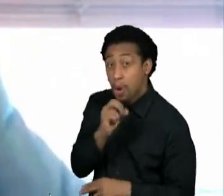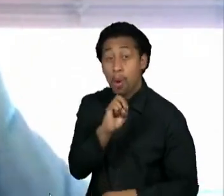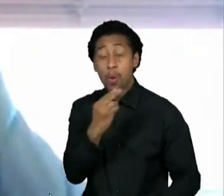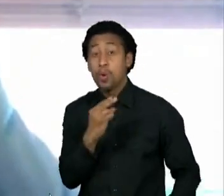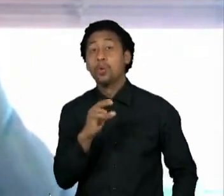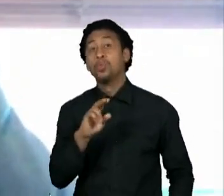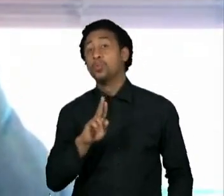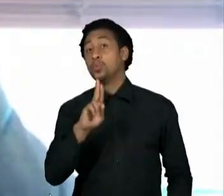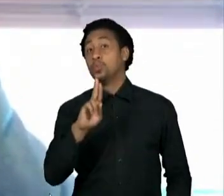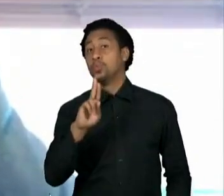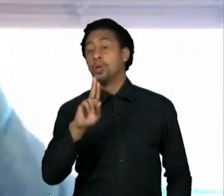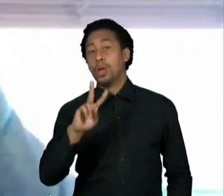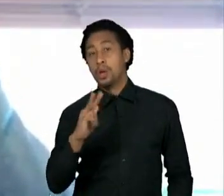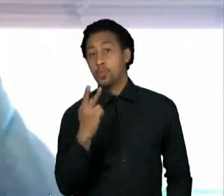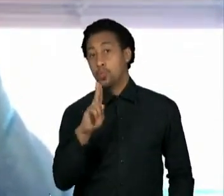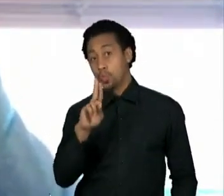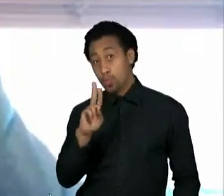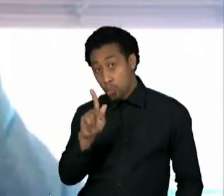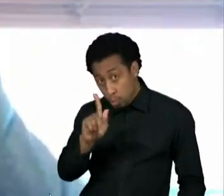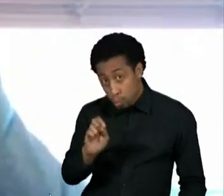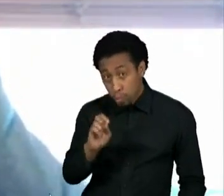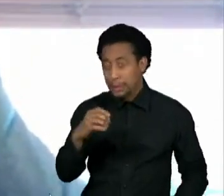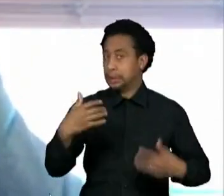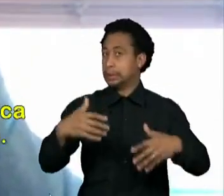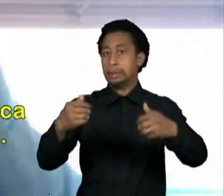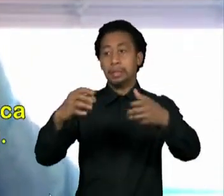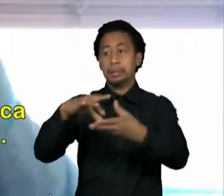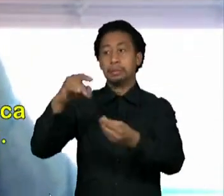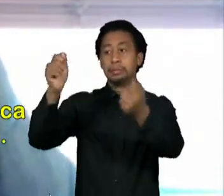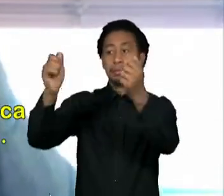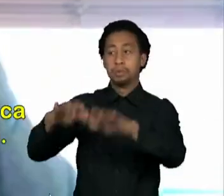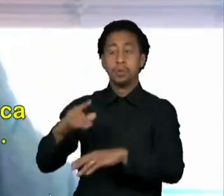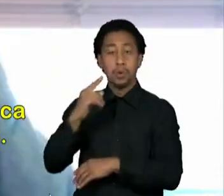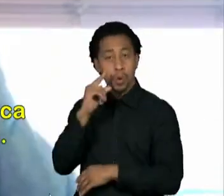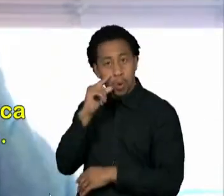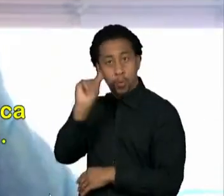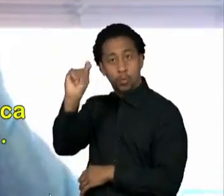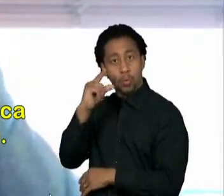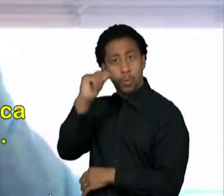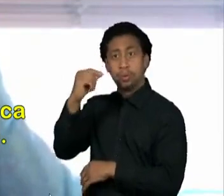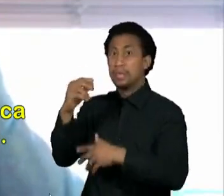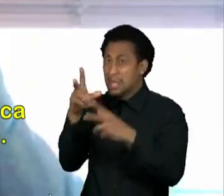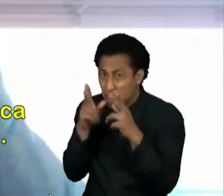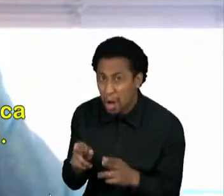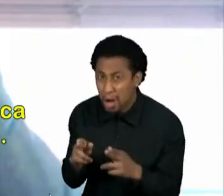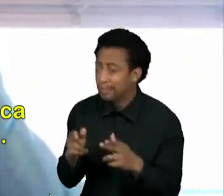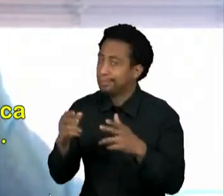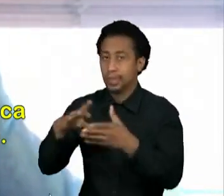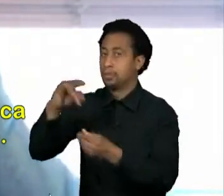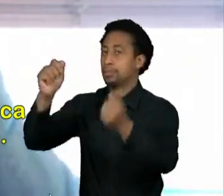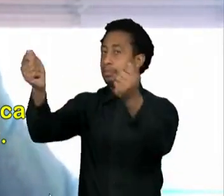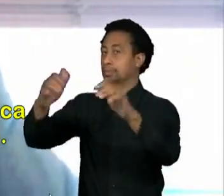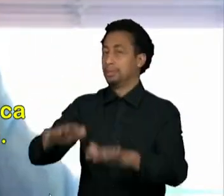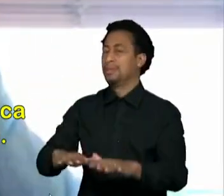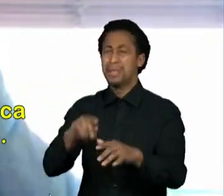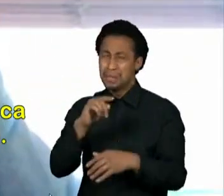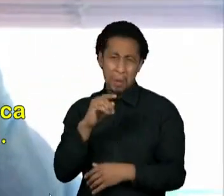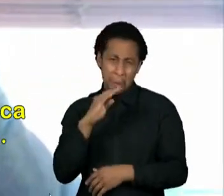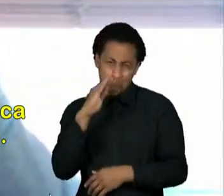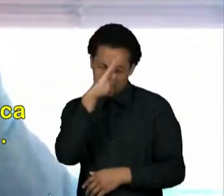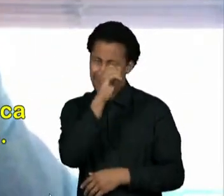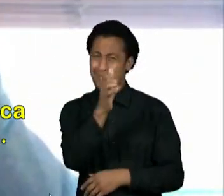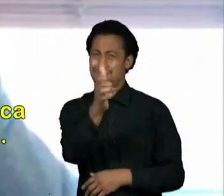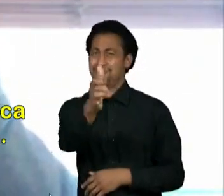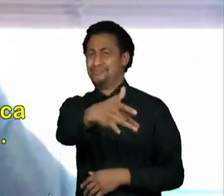he would have done much, much more damage to Brazilian democracy. But luckily he's a pretty mediocre, pretty, at times,